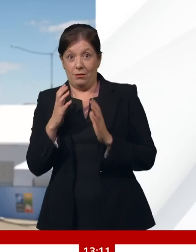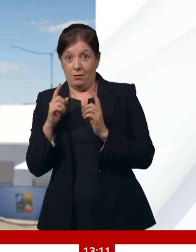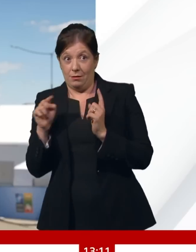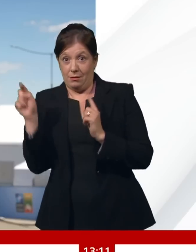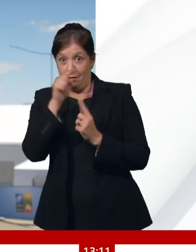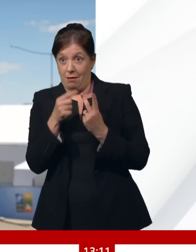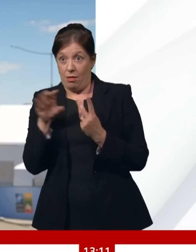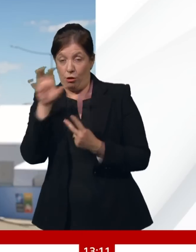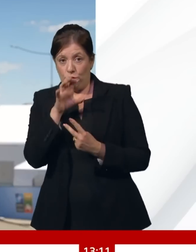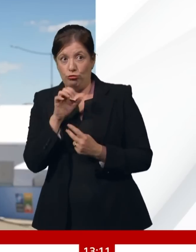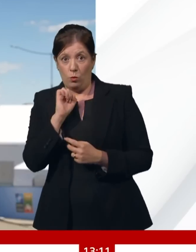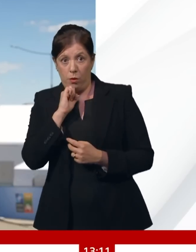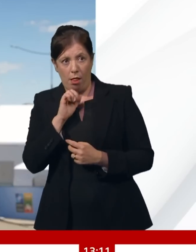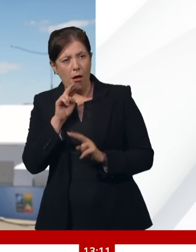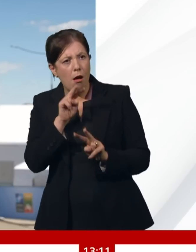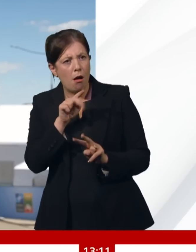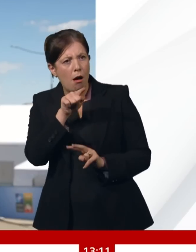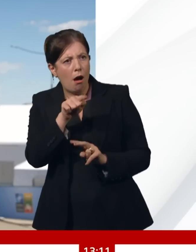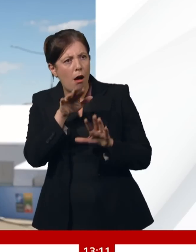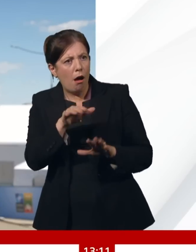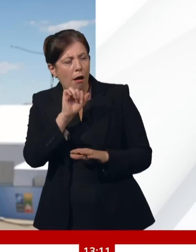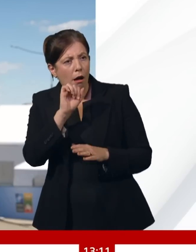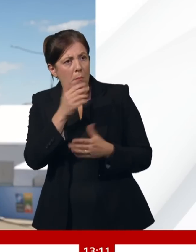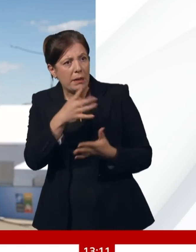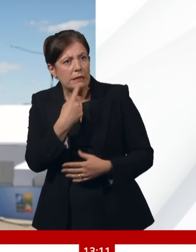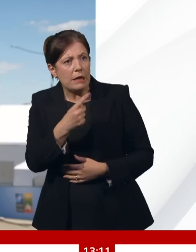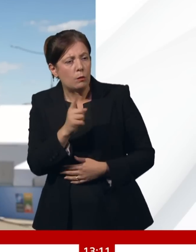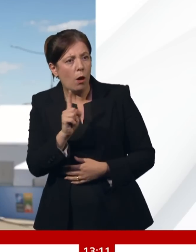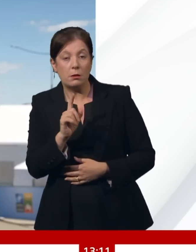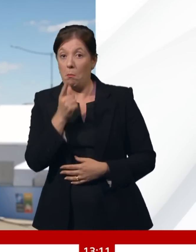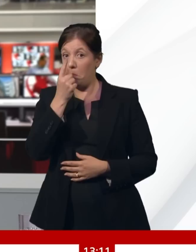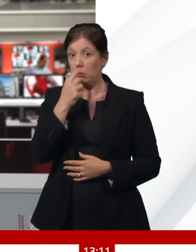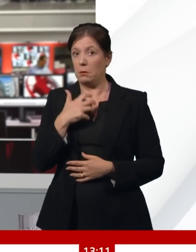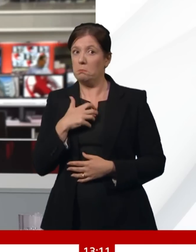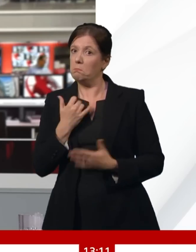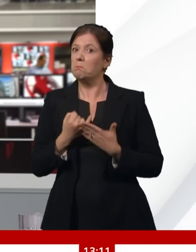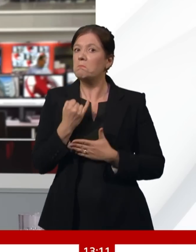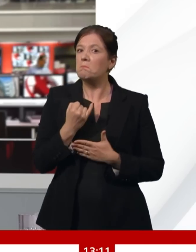allies here, let alone Ukraine. All right, James. Thank you. James Landale there at the summit in Lithuania. you. visit.fema